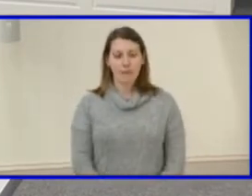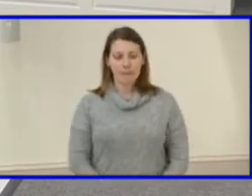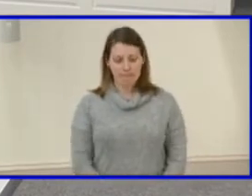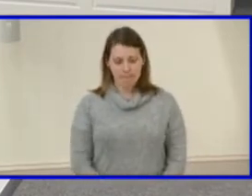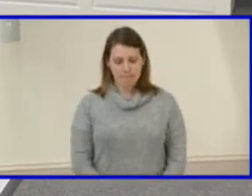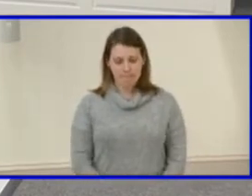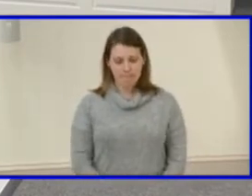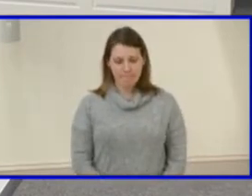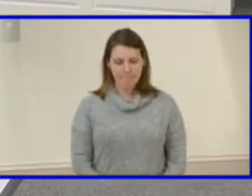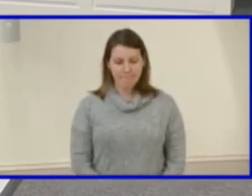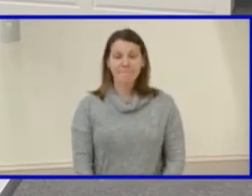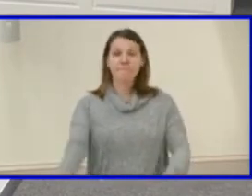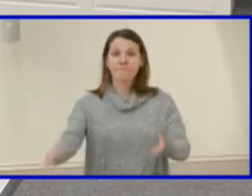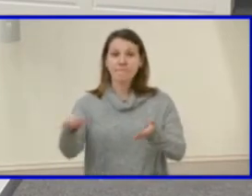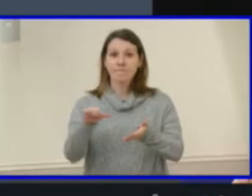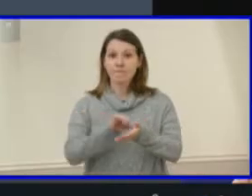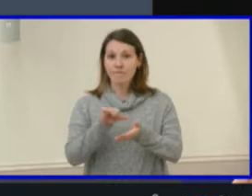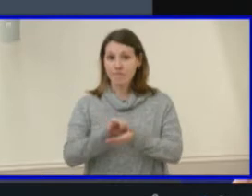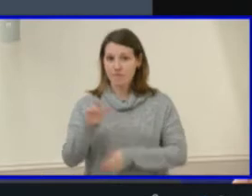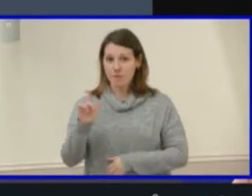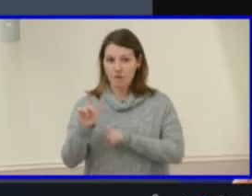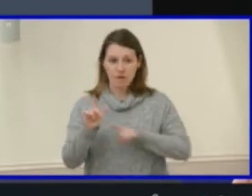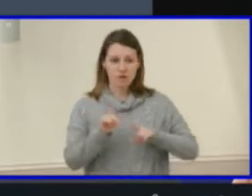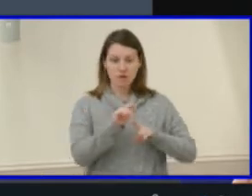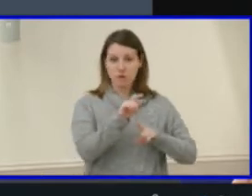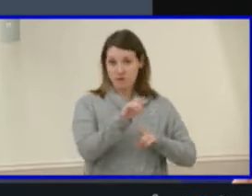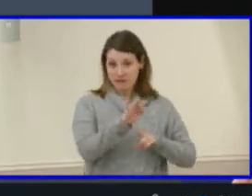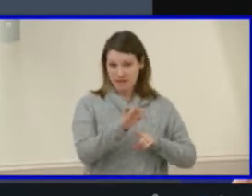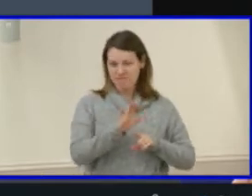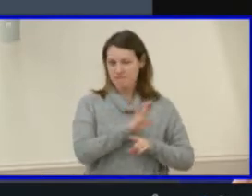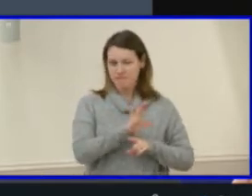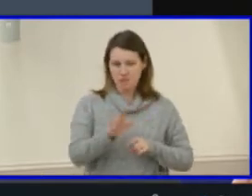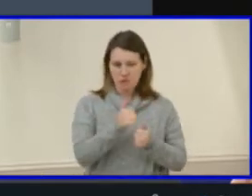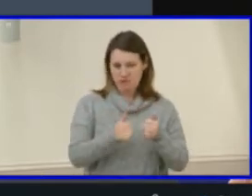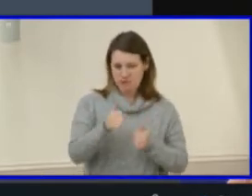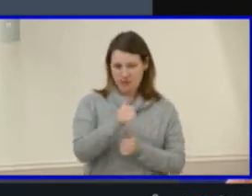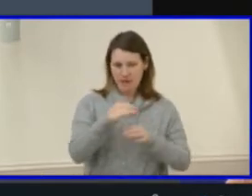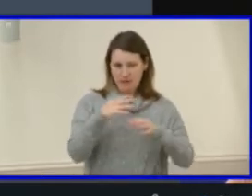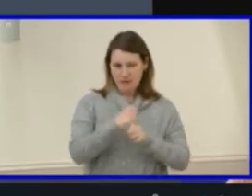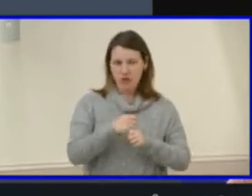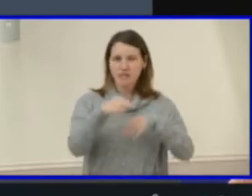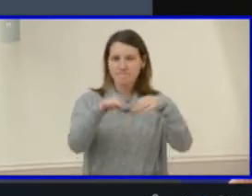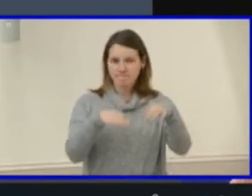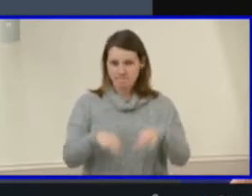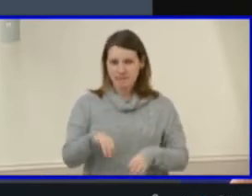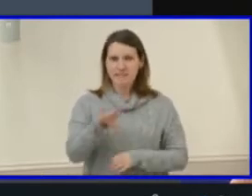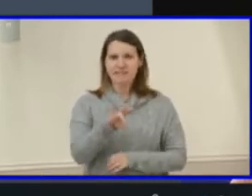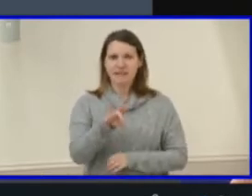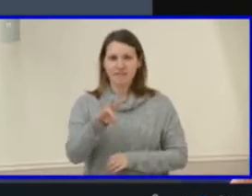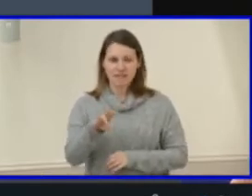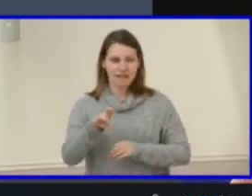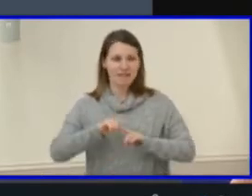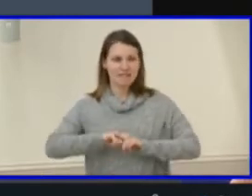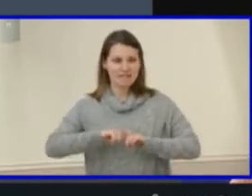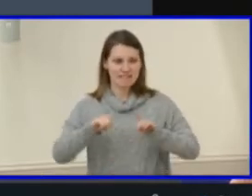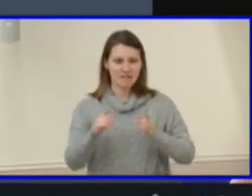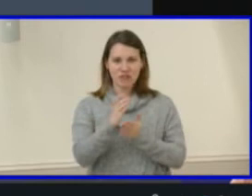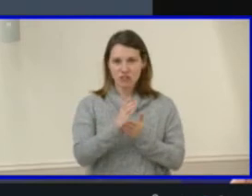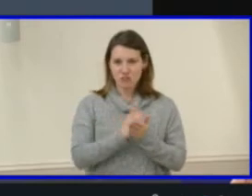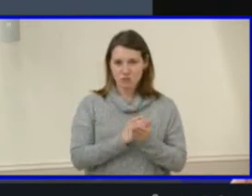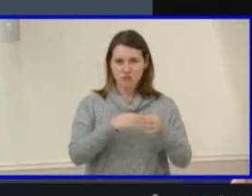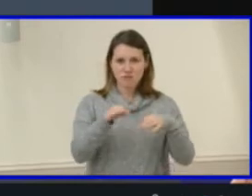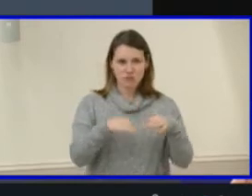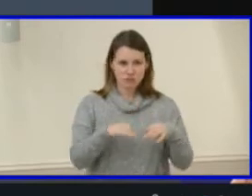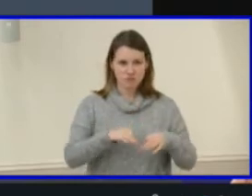Pages 23 to 29 of the executive summary outlines revisions to over 77 different high school course descriptions across content